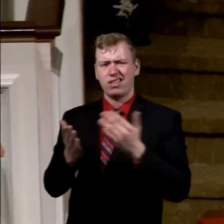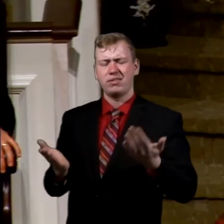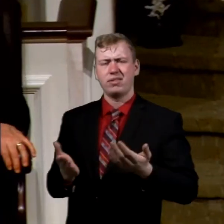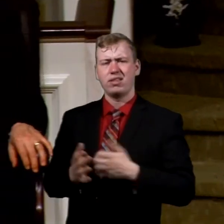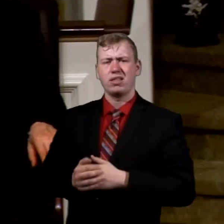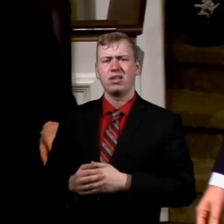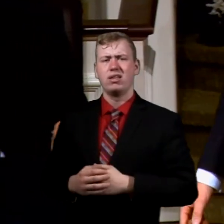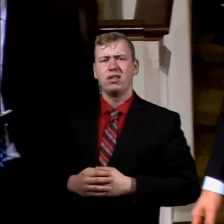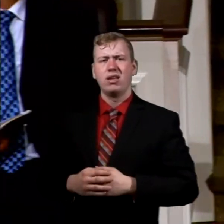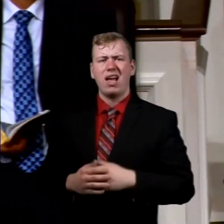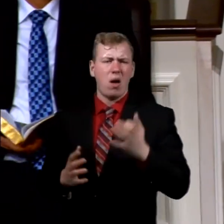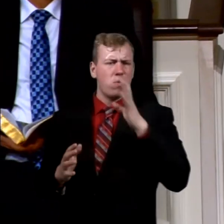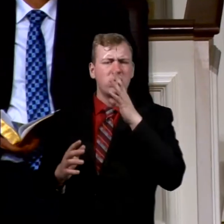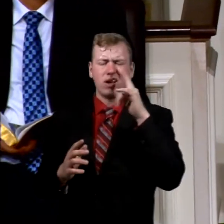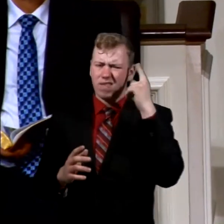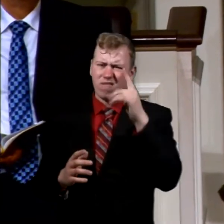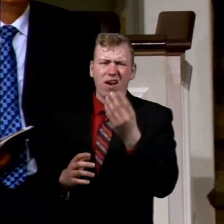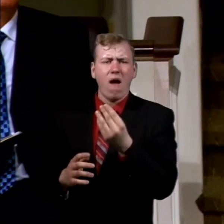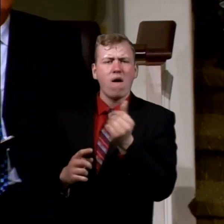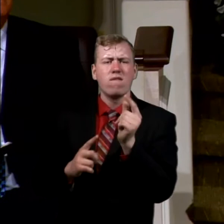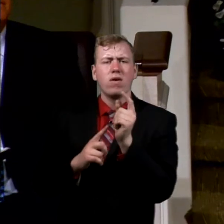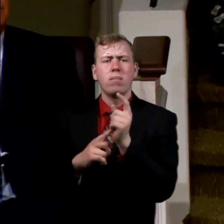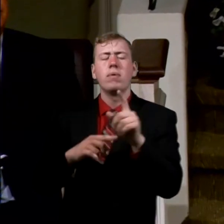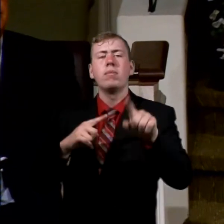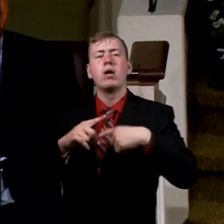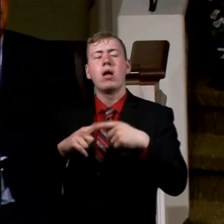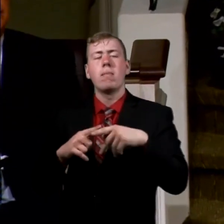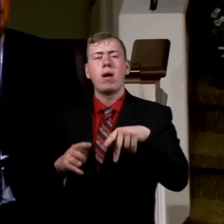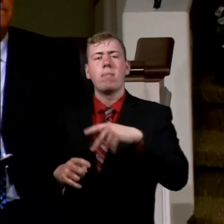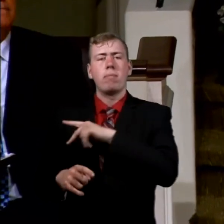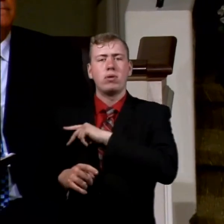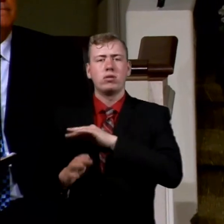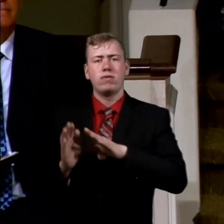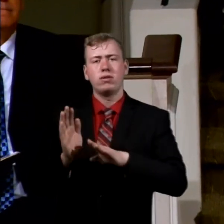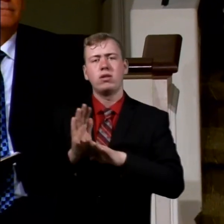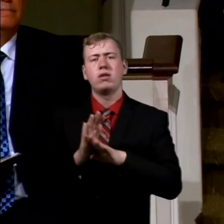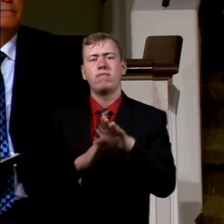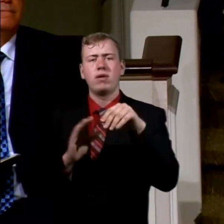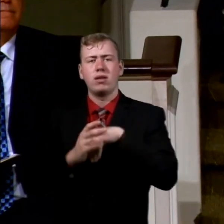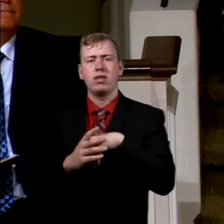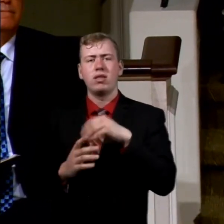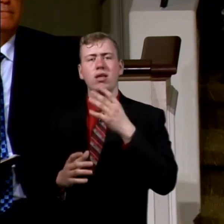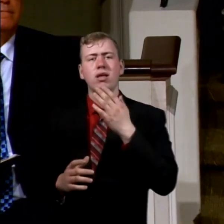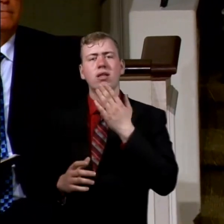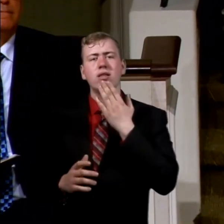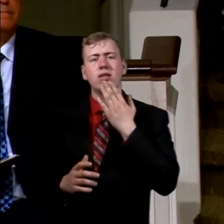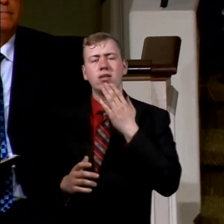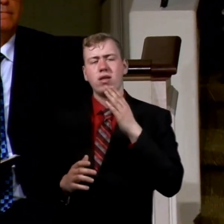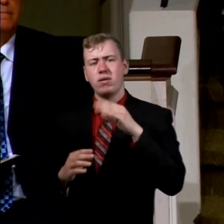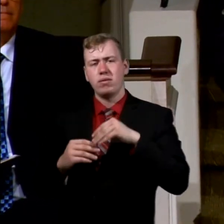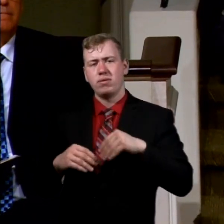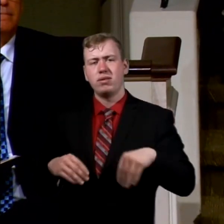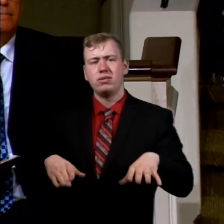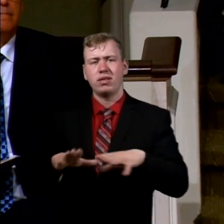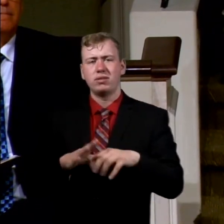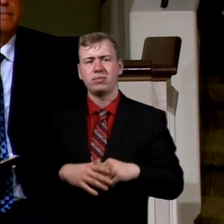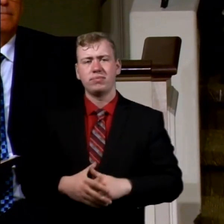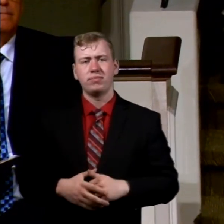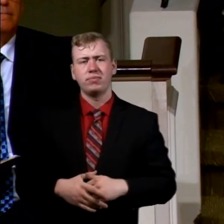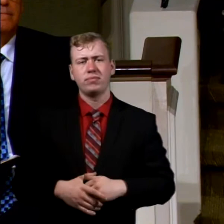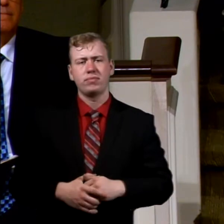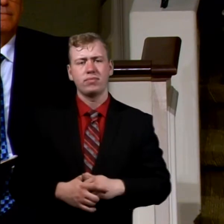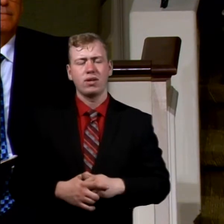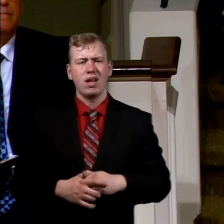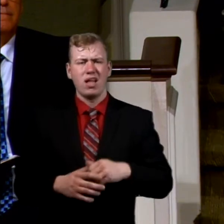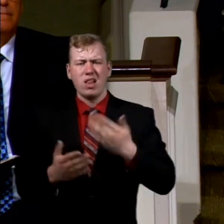today, I want to talk to you just for a few moments about personal development in the desert. There are some things that Joseph